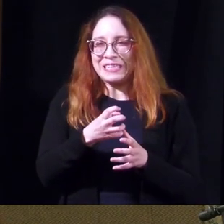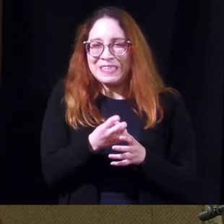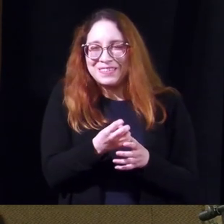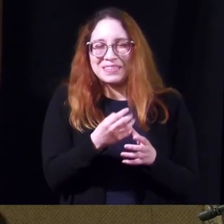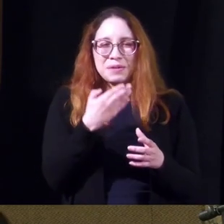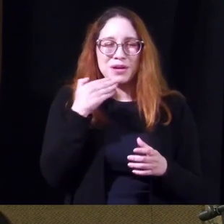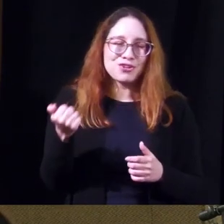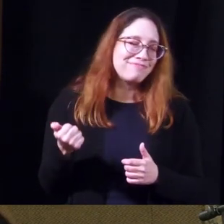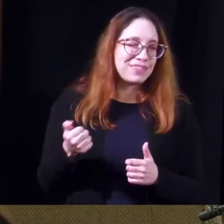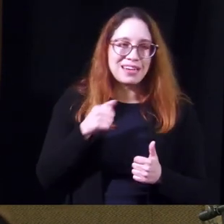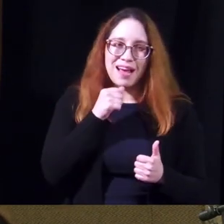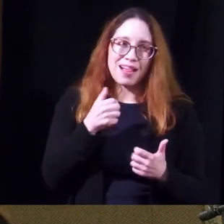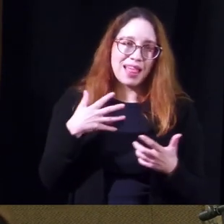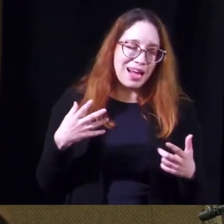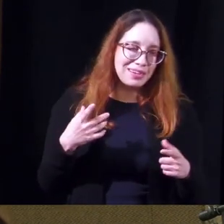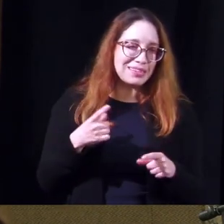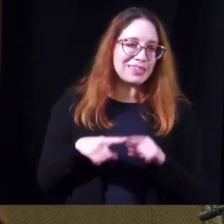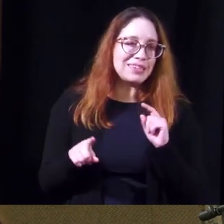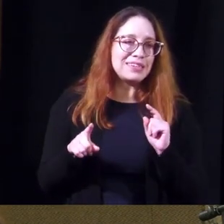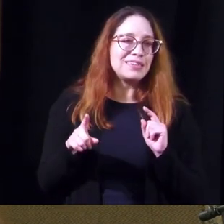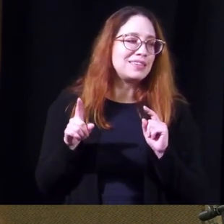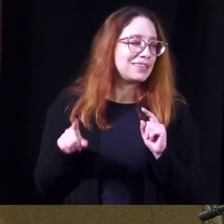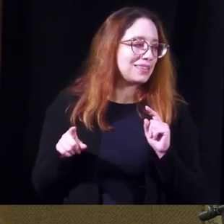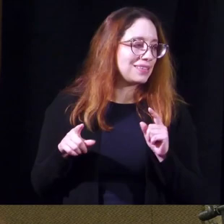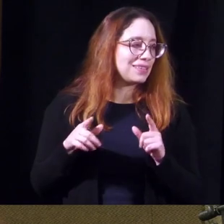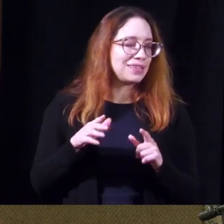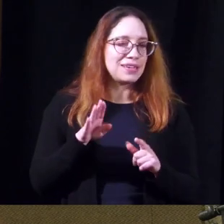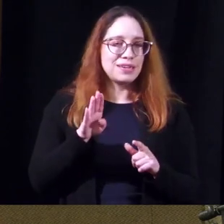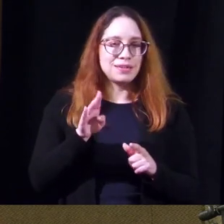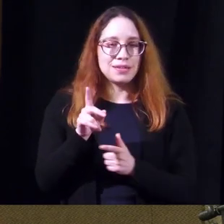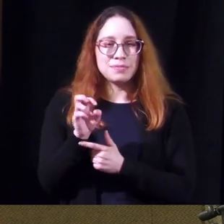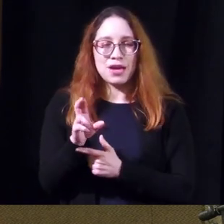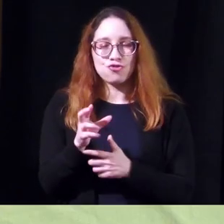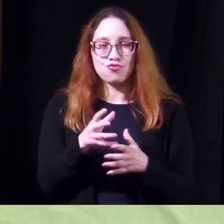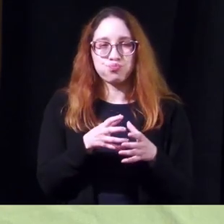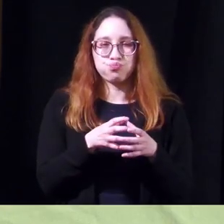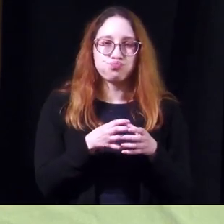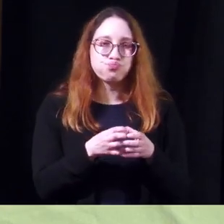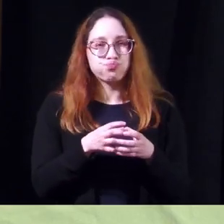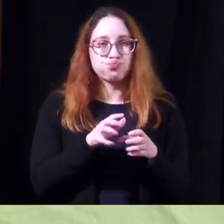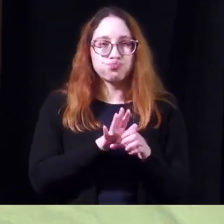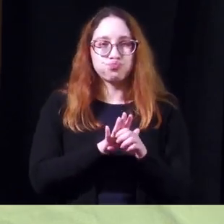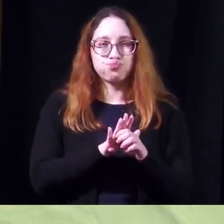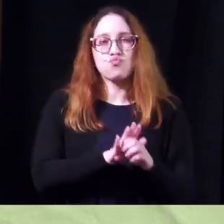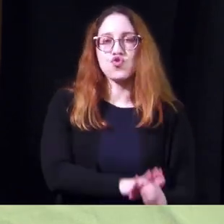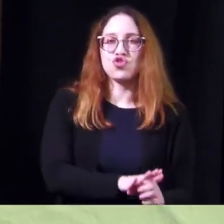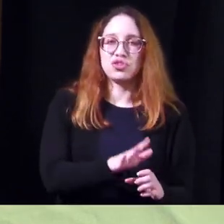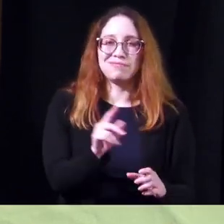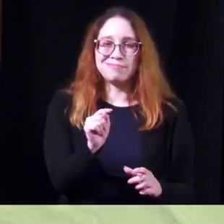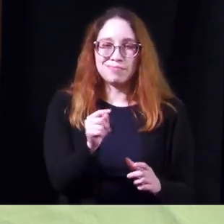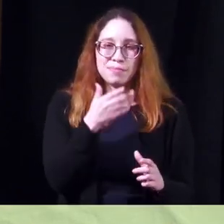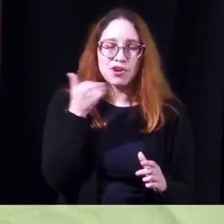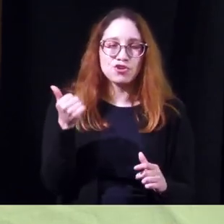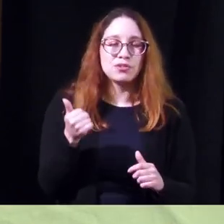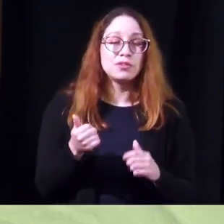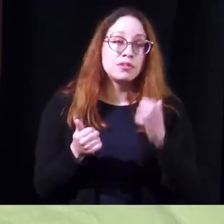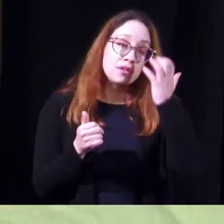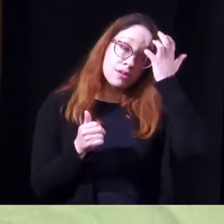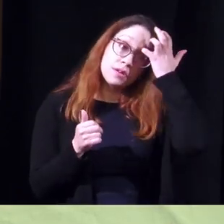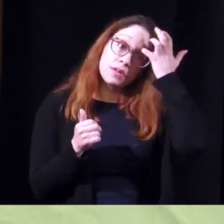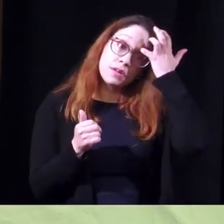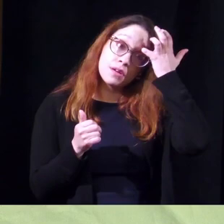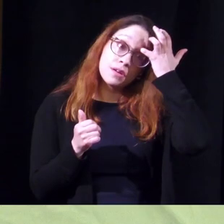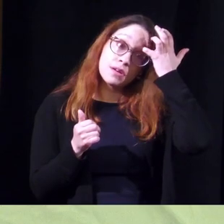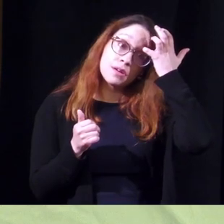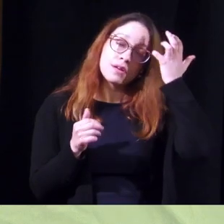there's not a lot we have to get the bladder to push the urine out better uh there are ones called